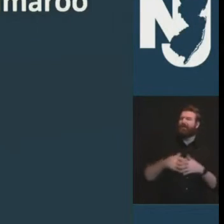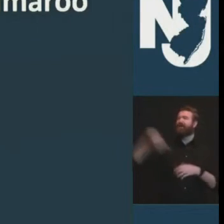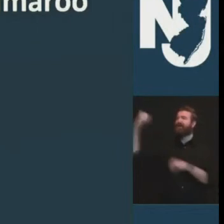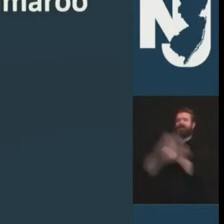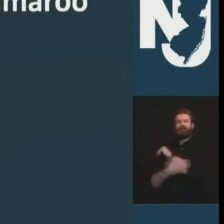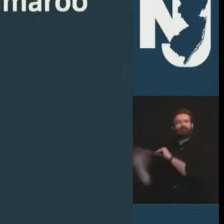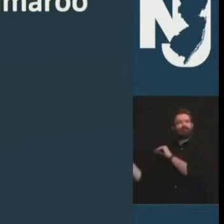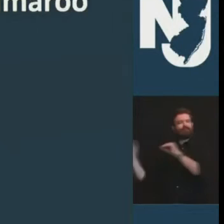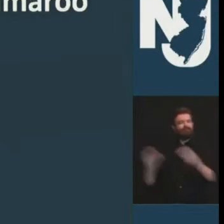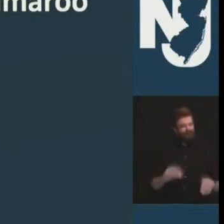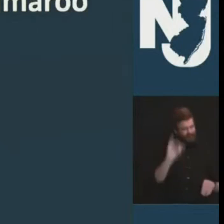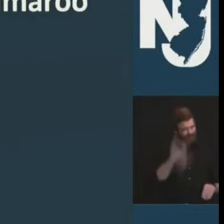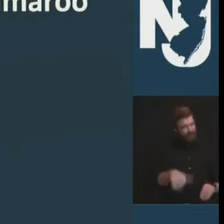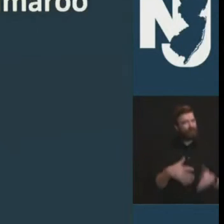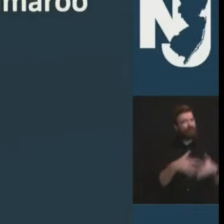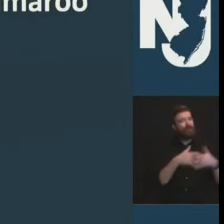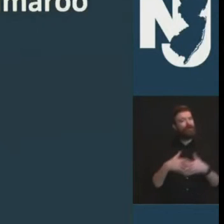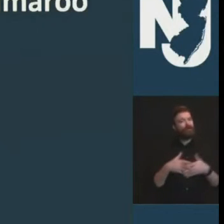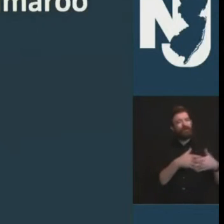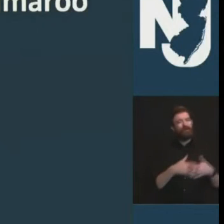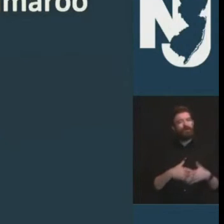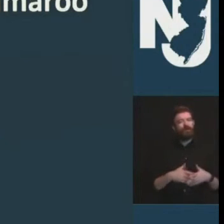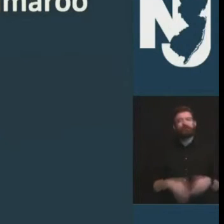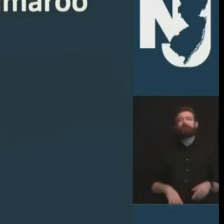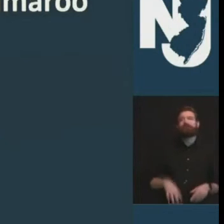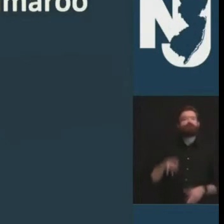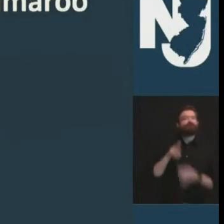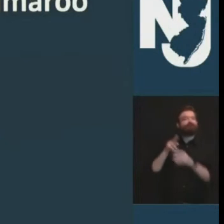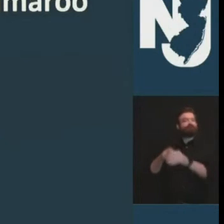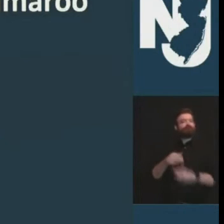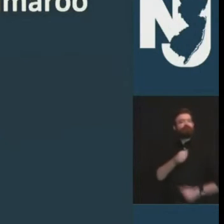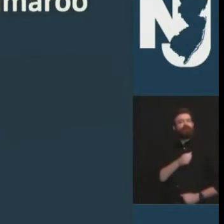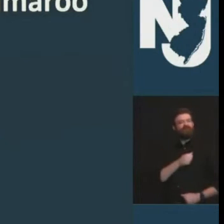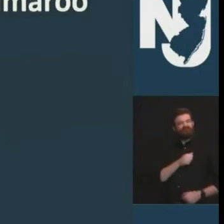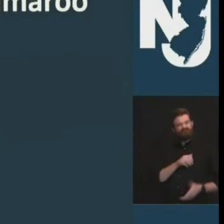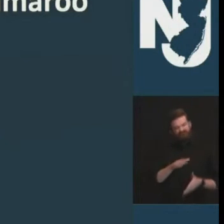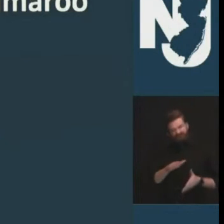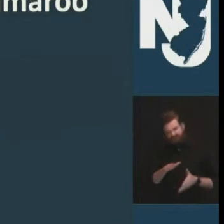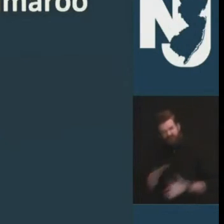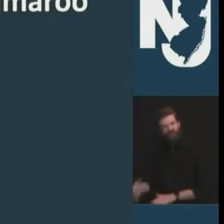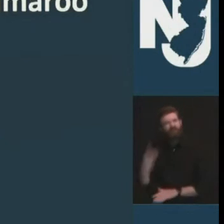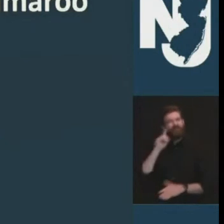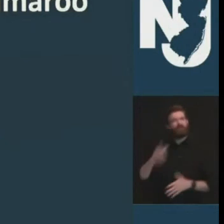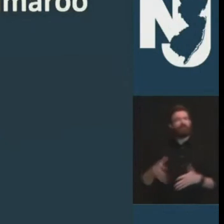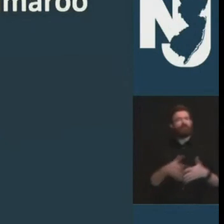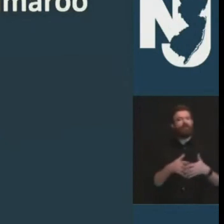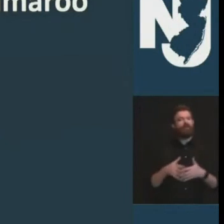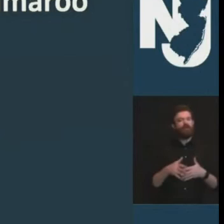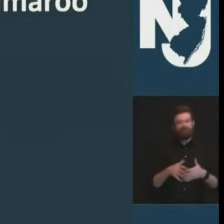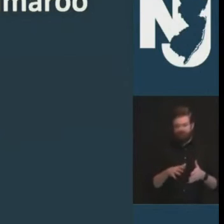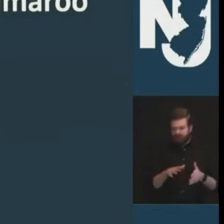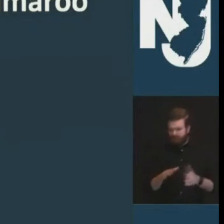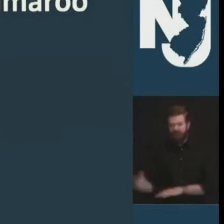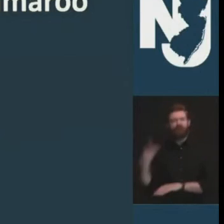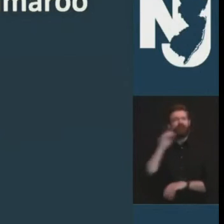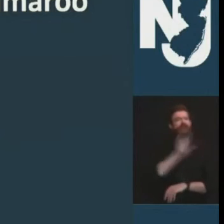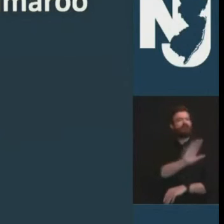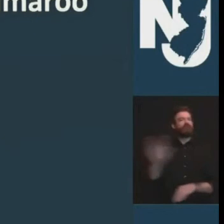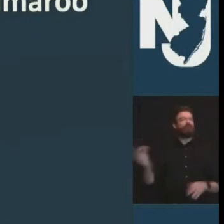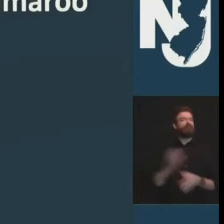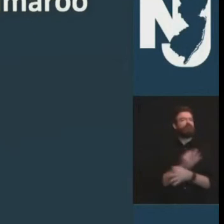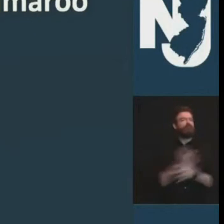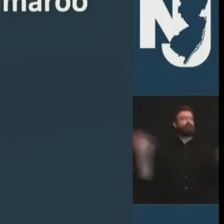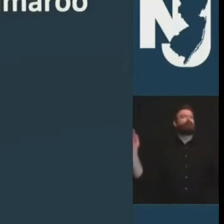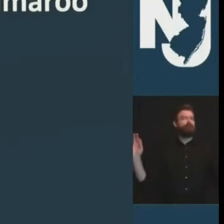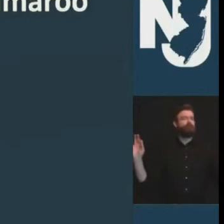family served our nation and died for our nation for our freedoms that we must never take for granted we are the